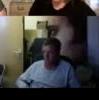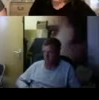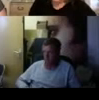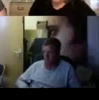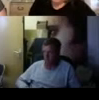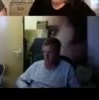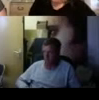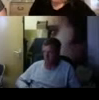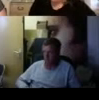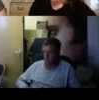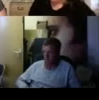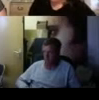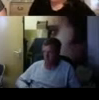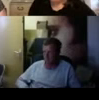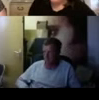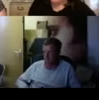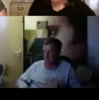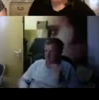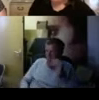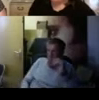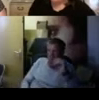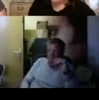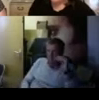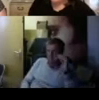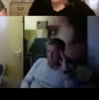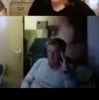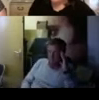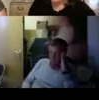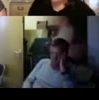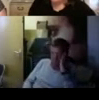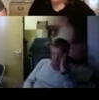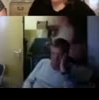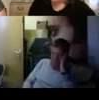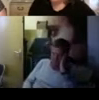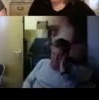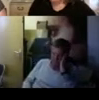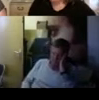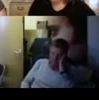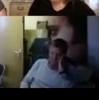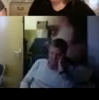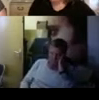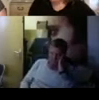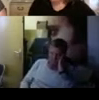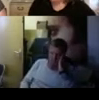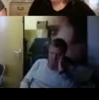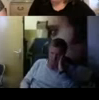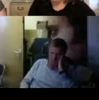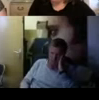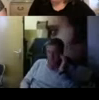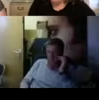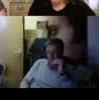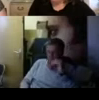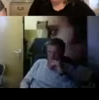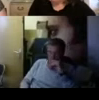um but um i i i i'm very lucky to receive uh support